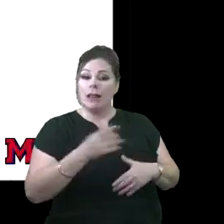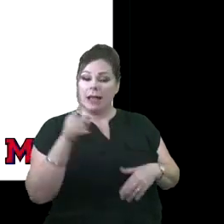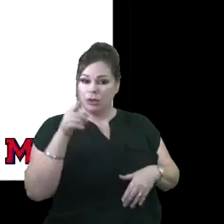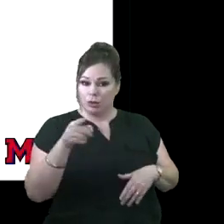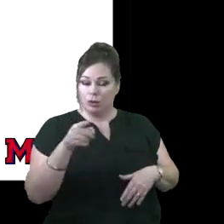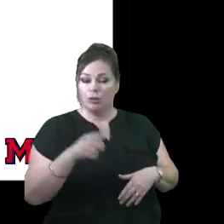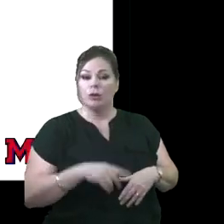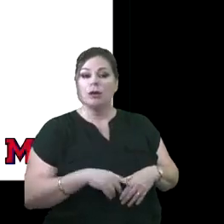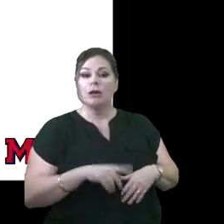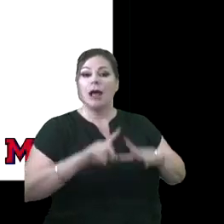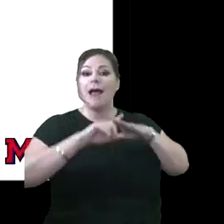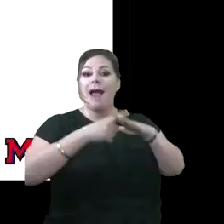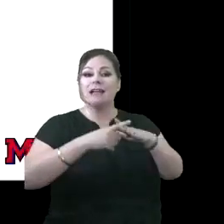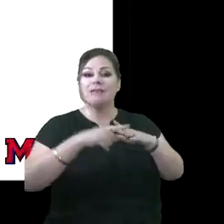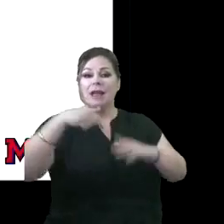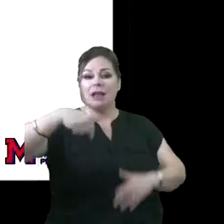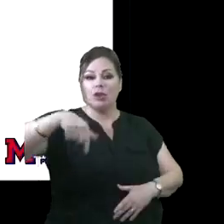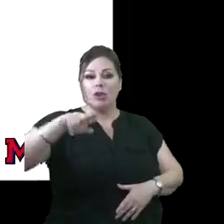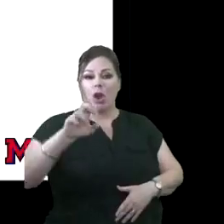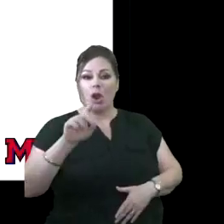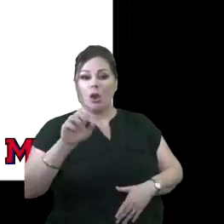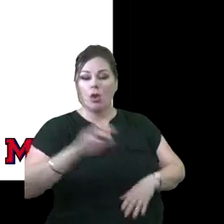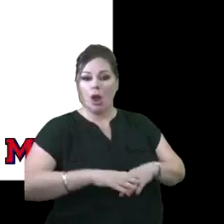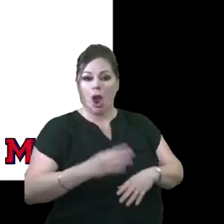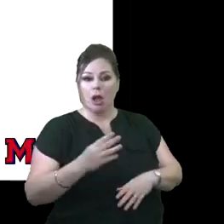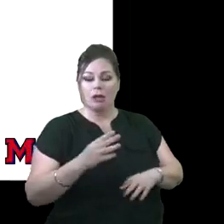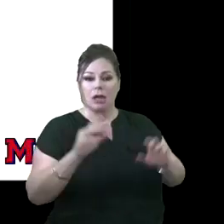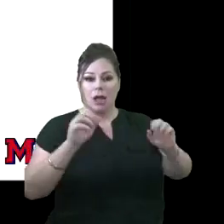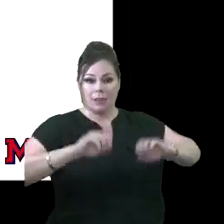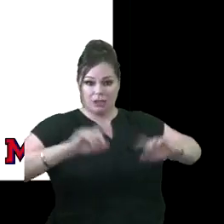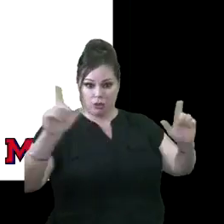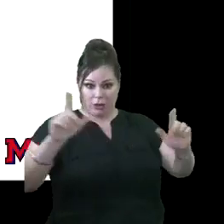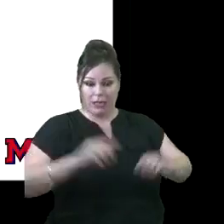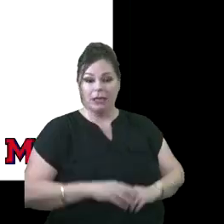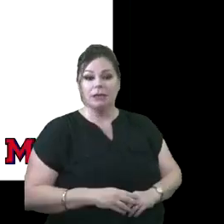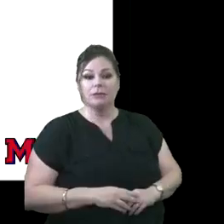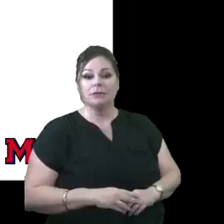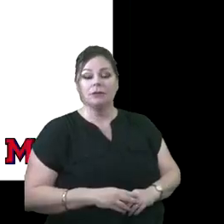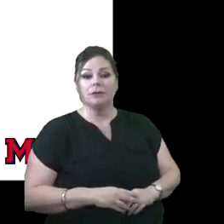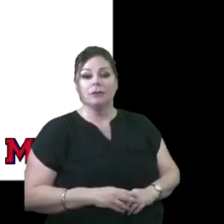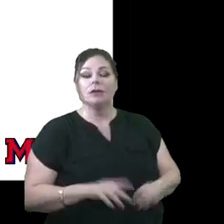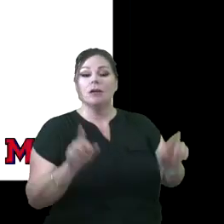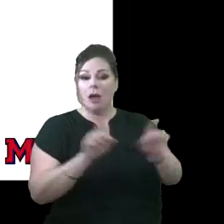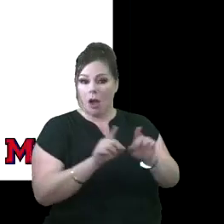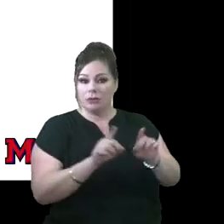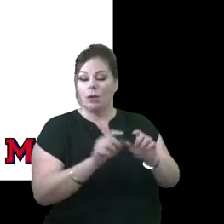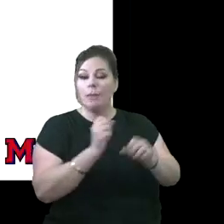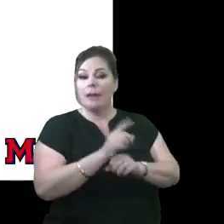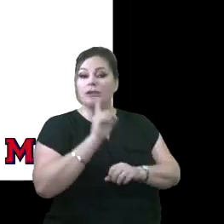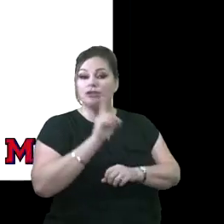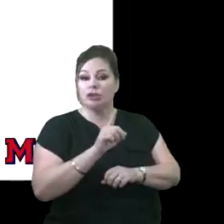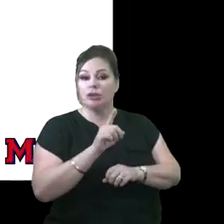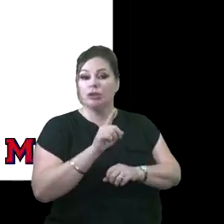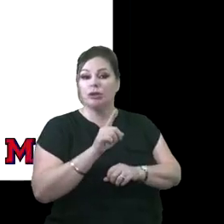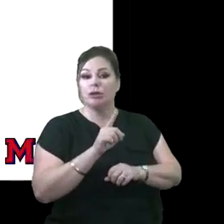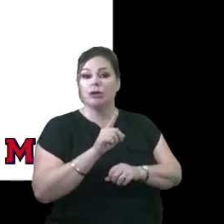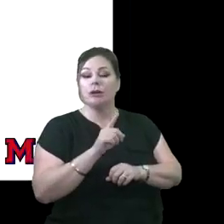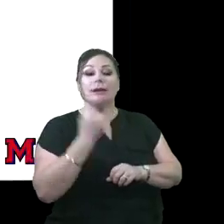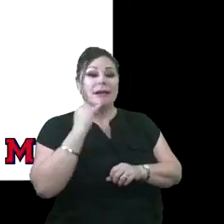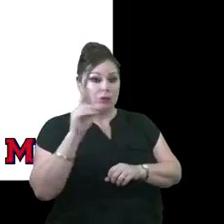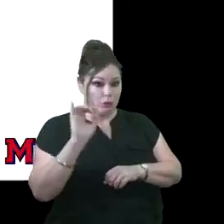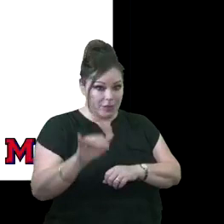you to activate the QR code on the screen. And we can also make sure that you receive